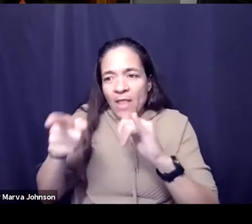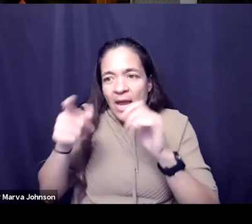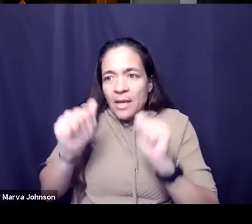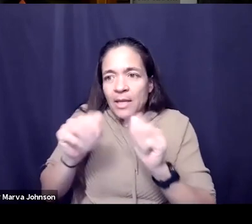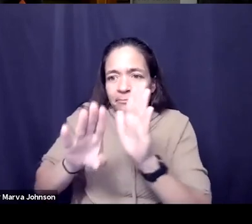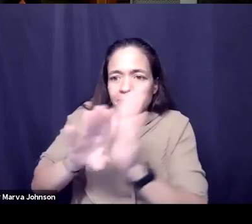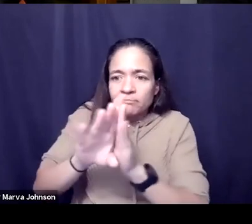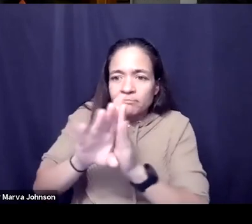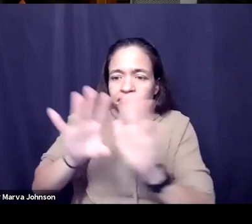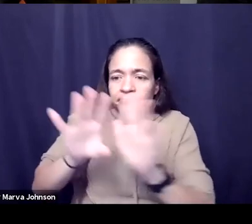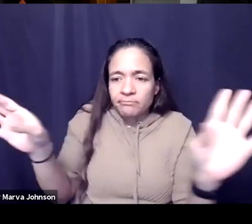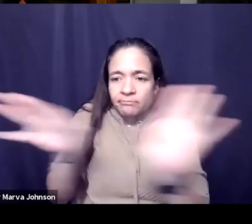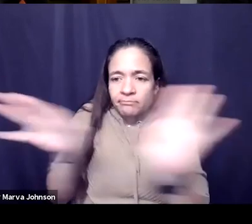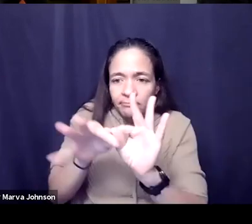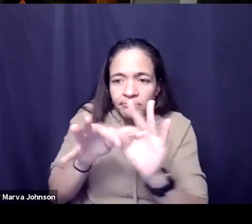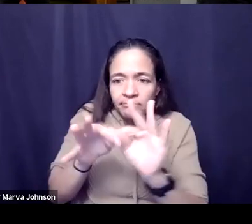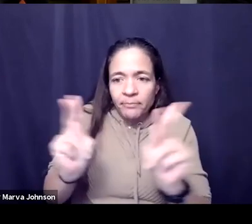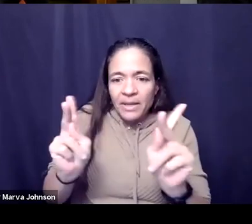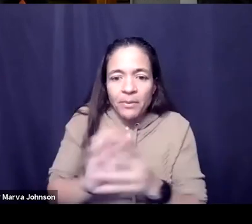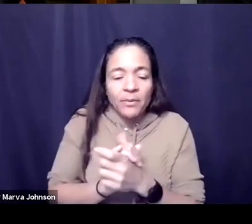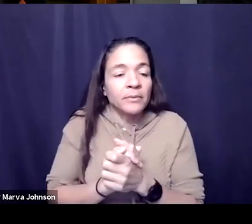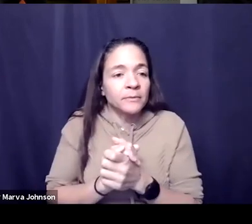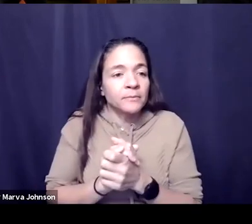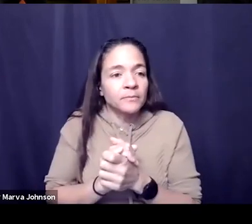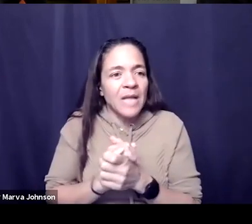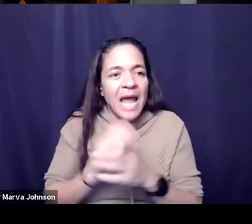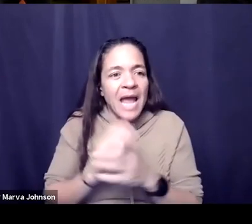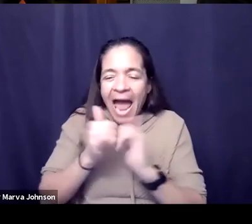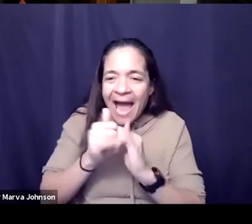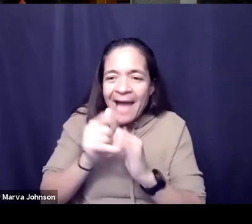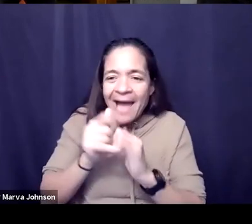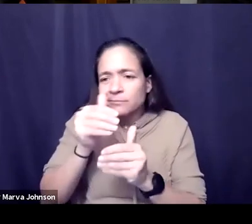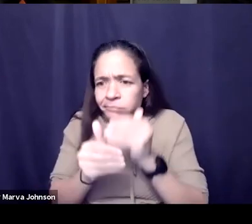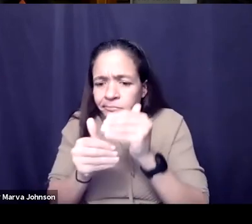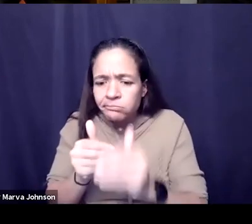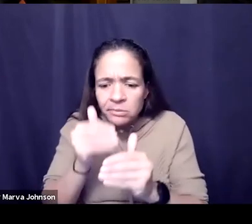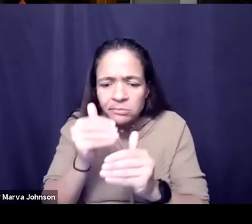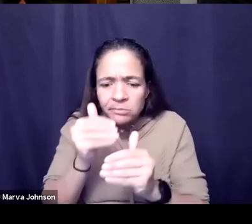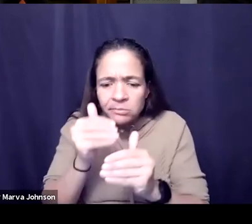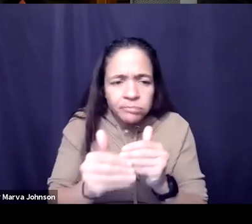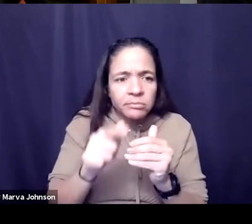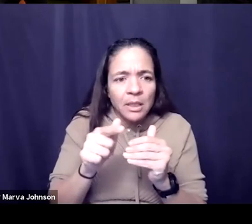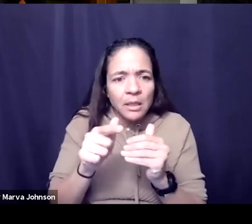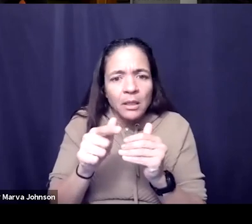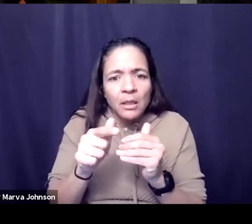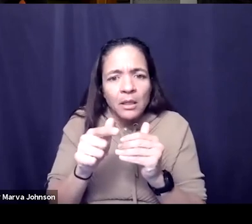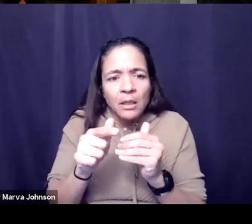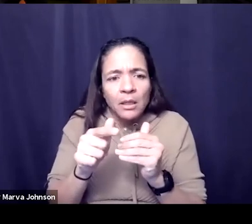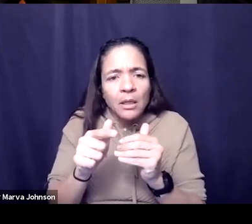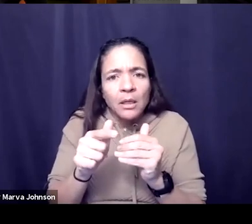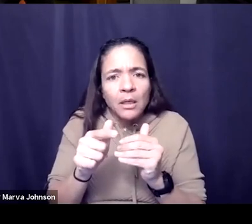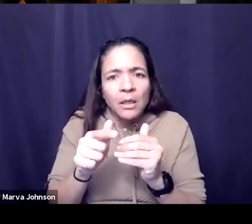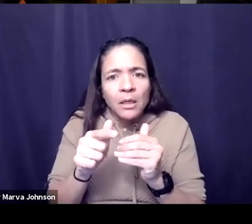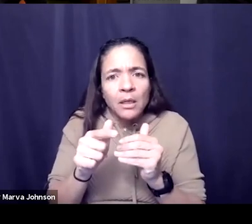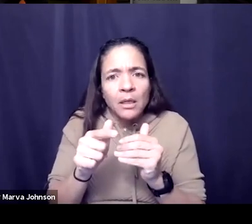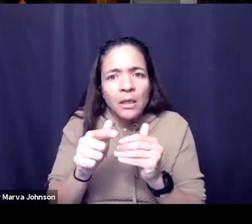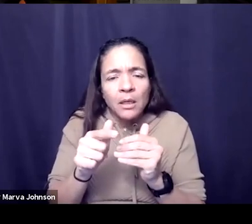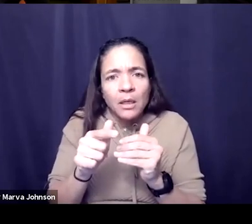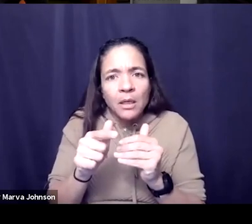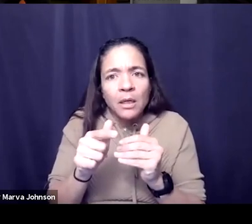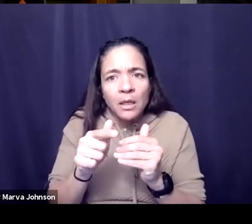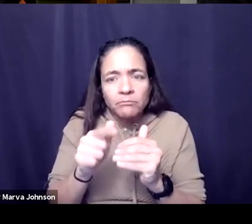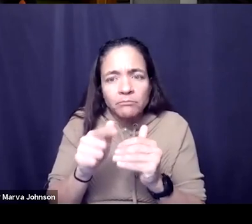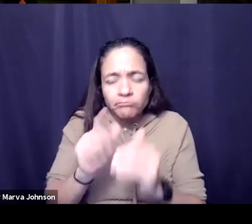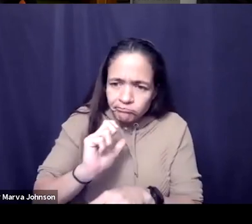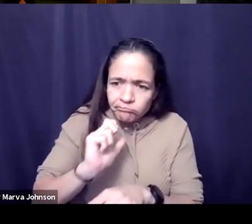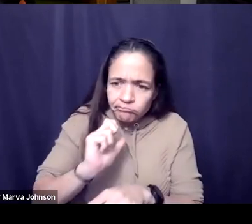come together by magic what are those what are those steps are involved you know how do you try to make smart bets to do it and not hope that you're just you know